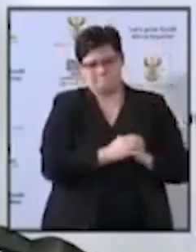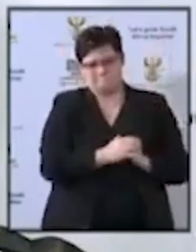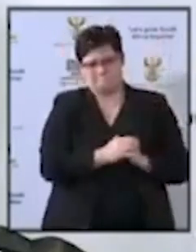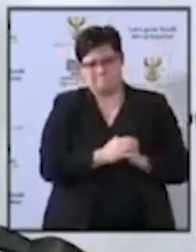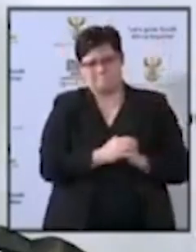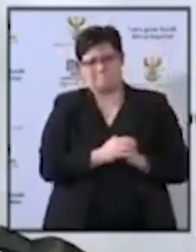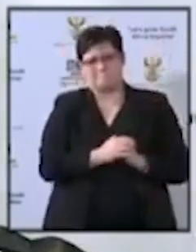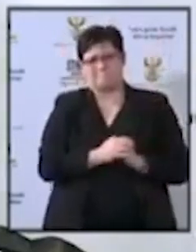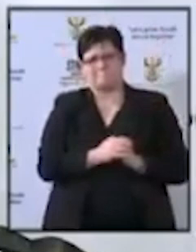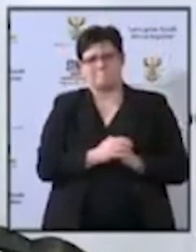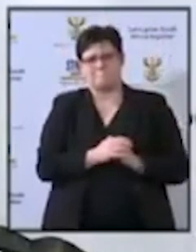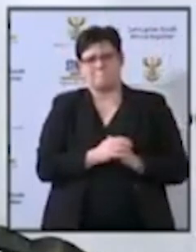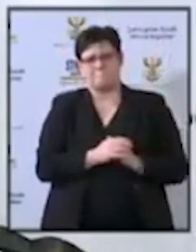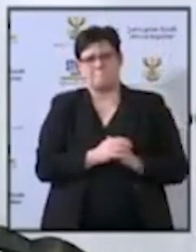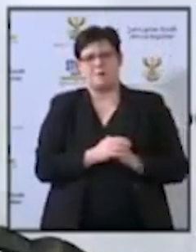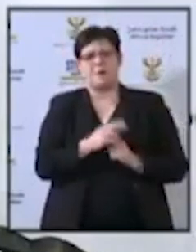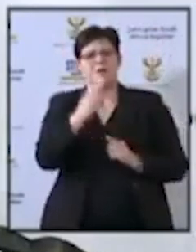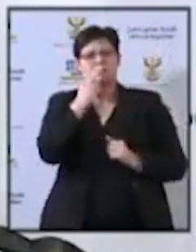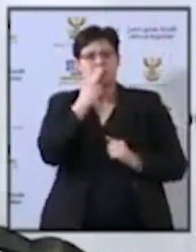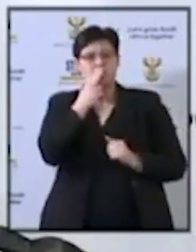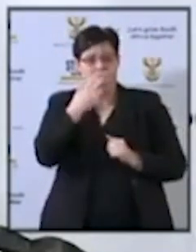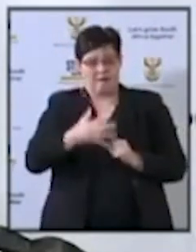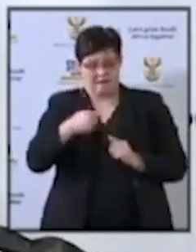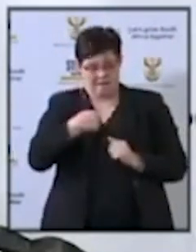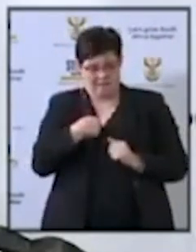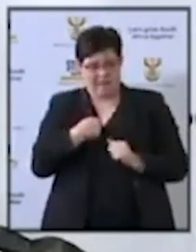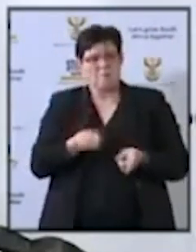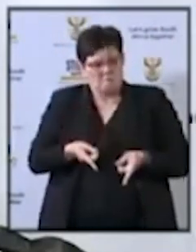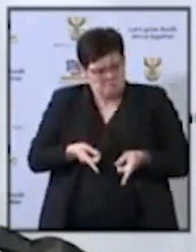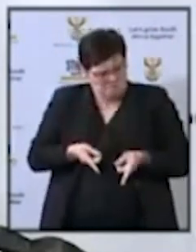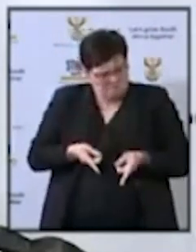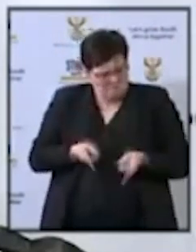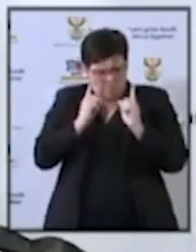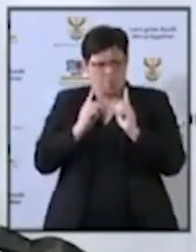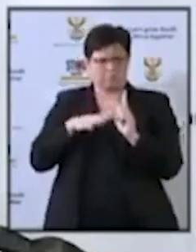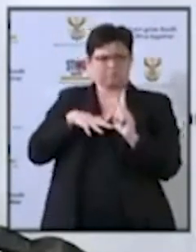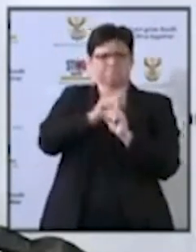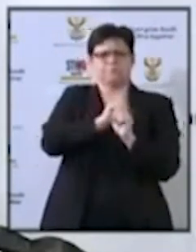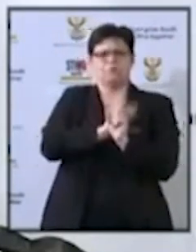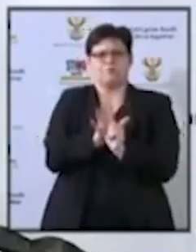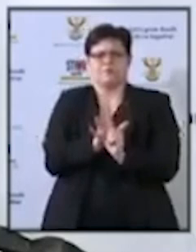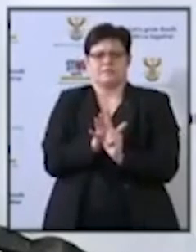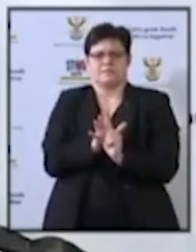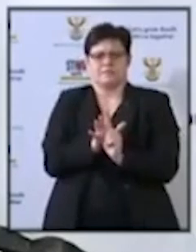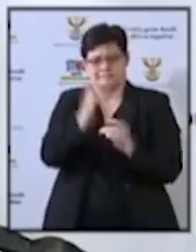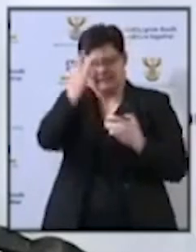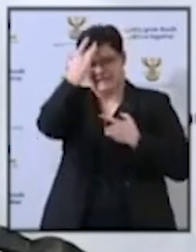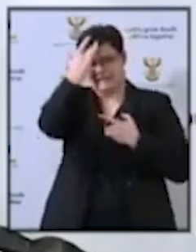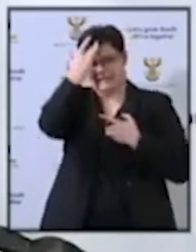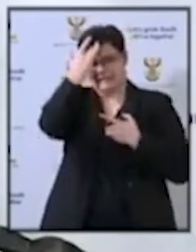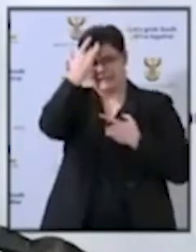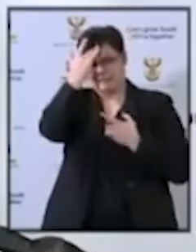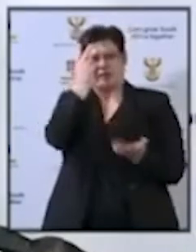smokers would tend to have a more serious disease, which means it will need more